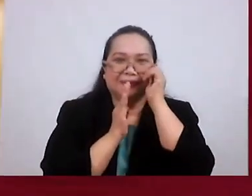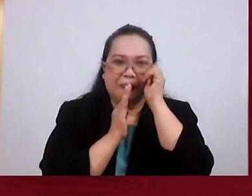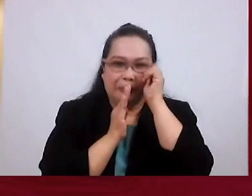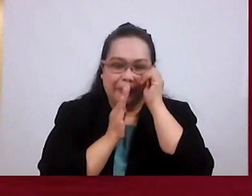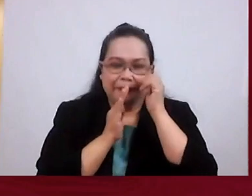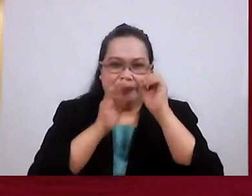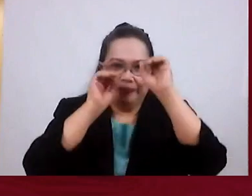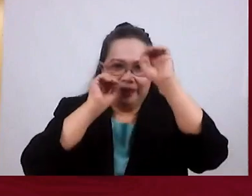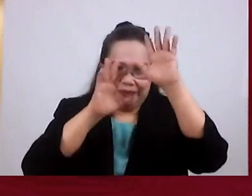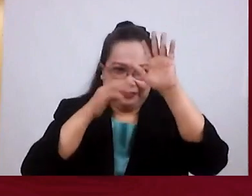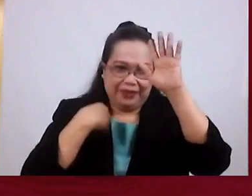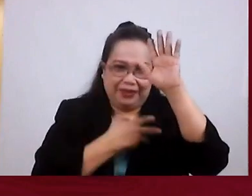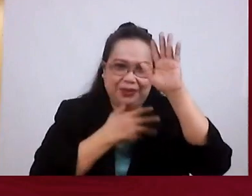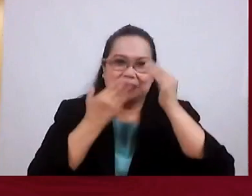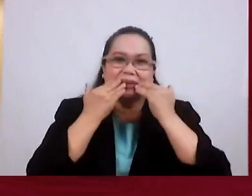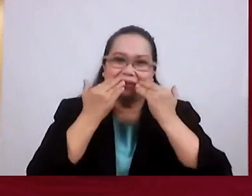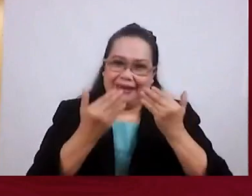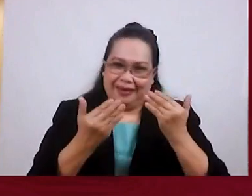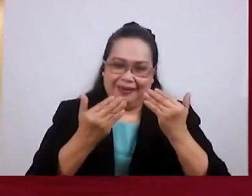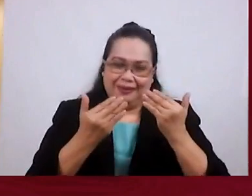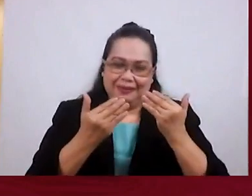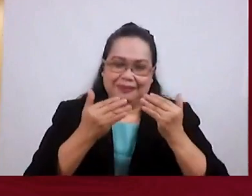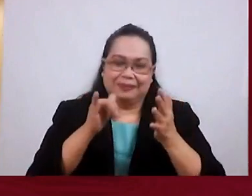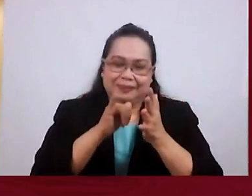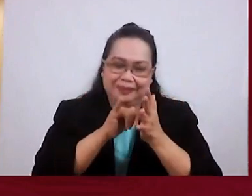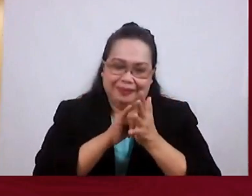Father We Thank You That